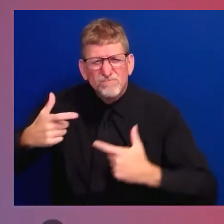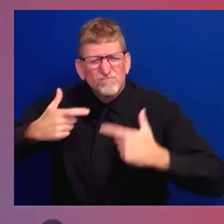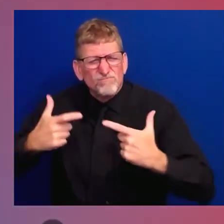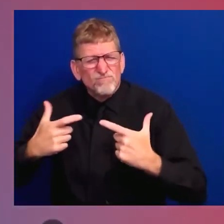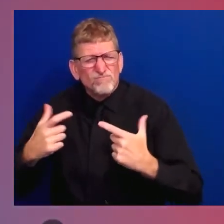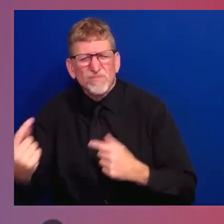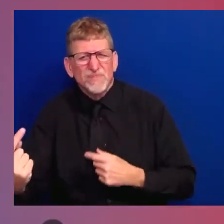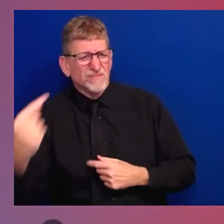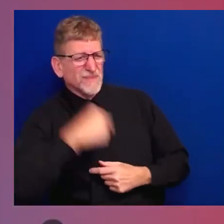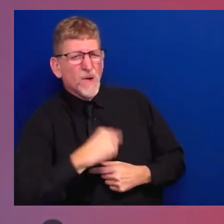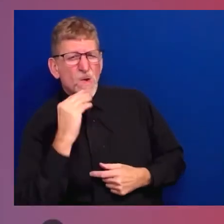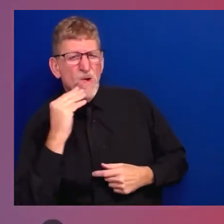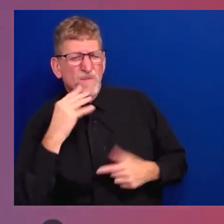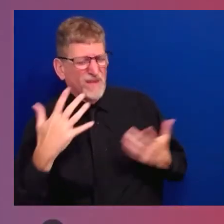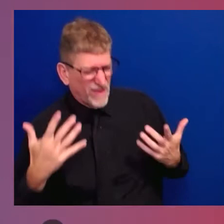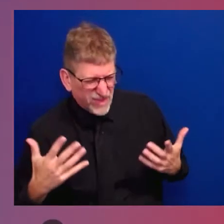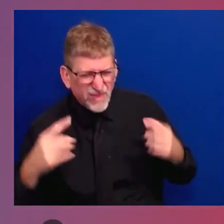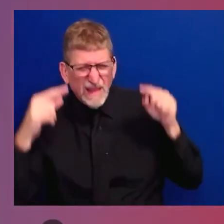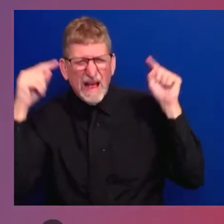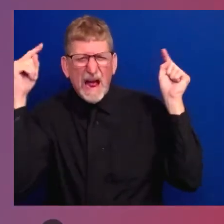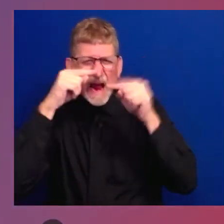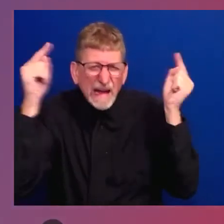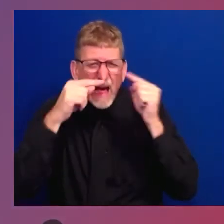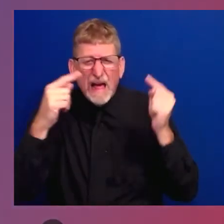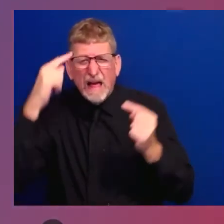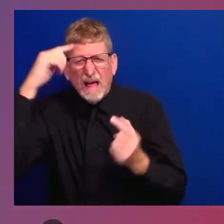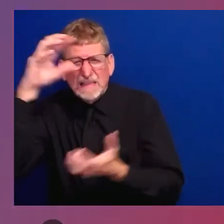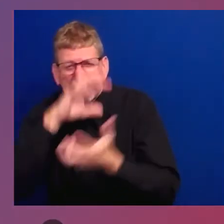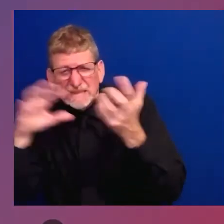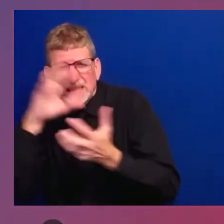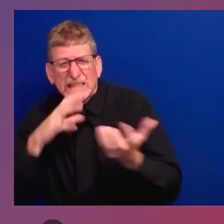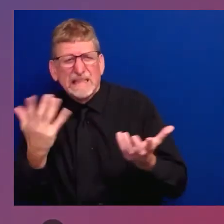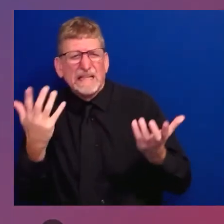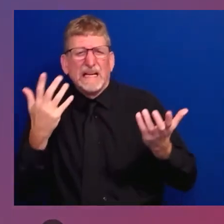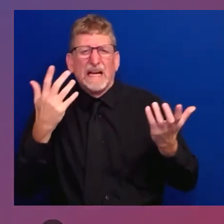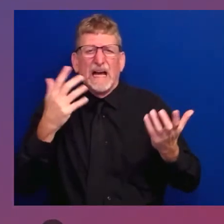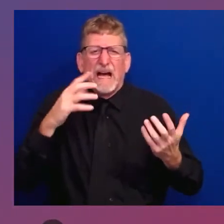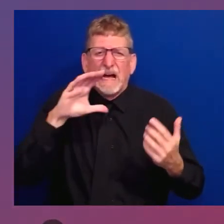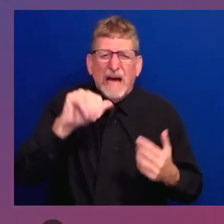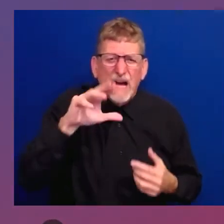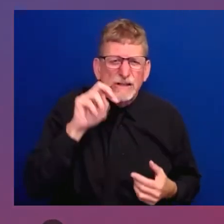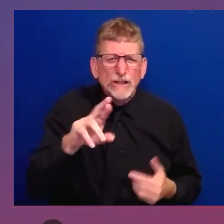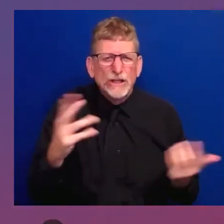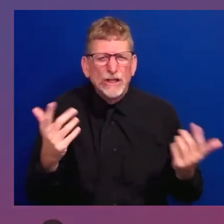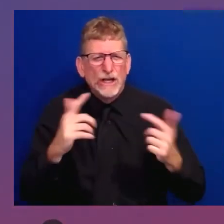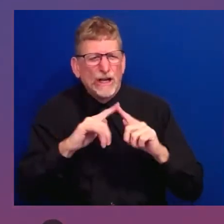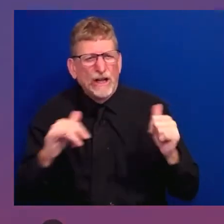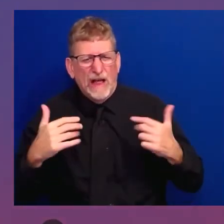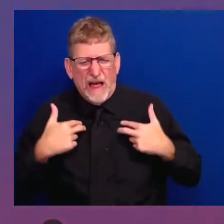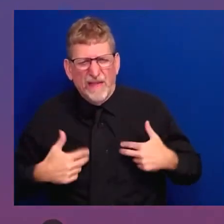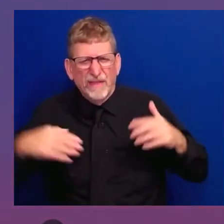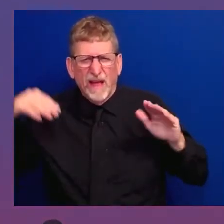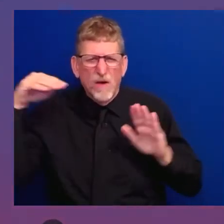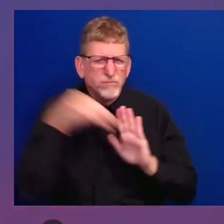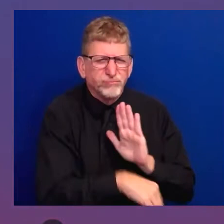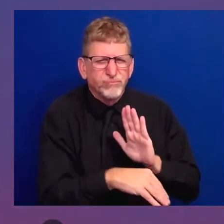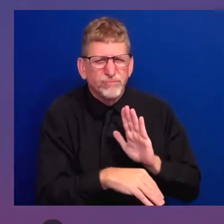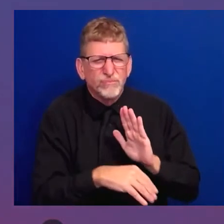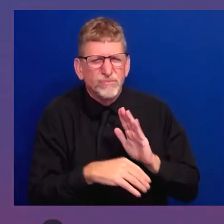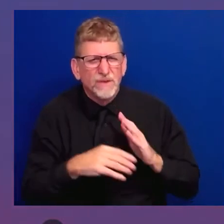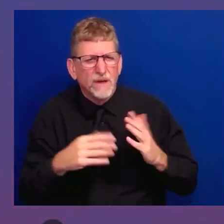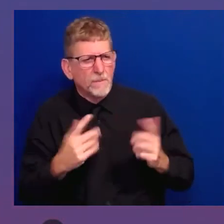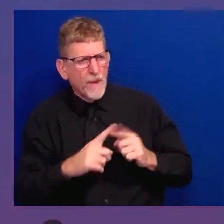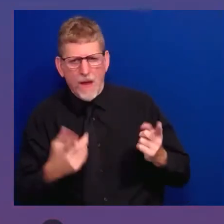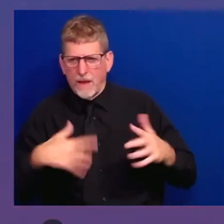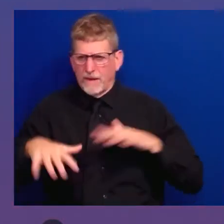numbness, dizziness, cancer. And we know, we don't know yet enough about the connection between burn pits and each of